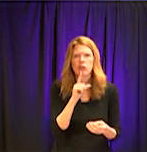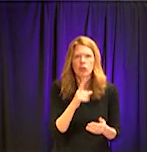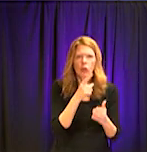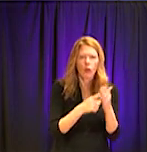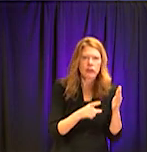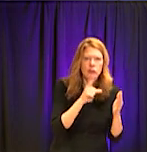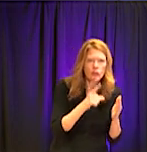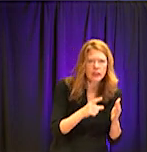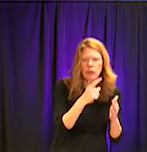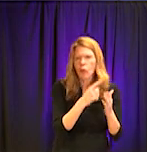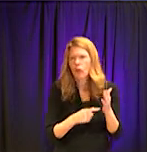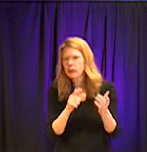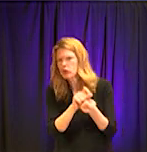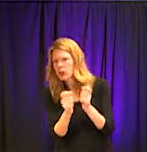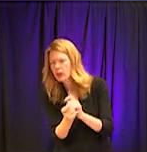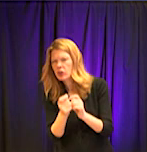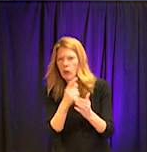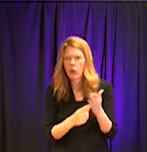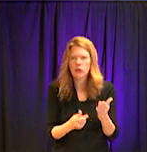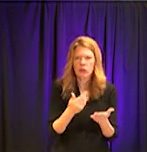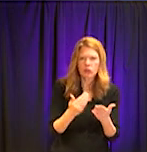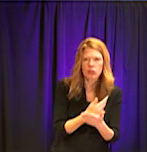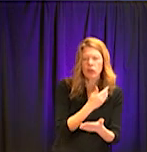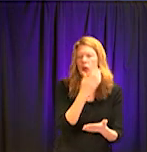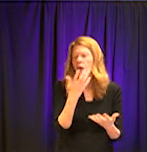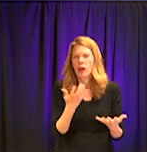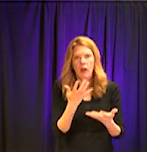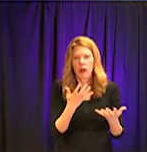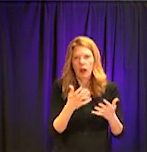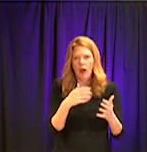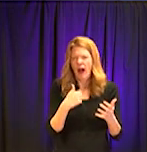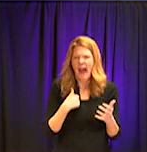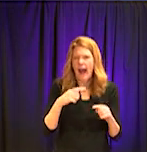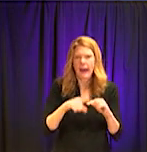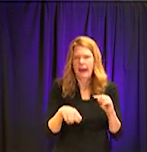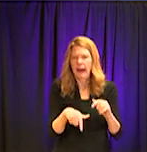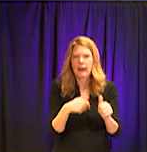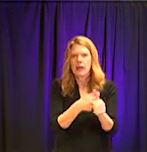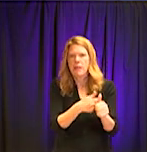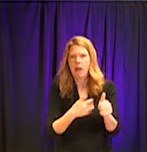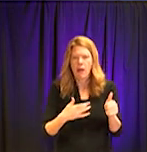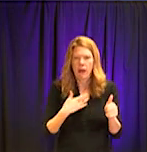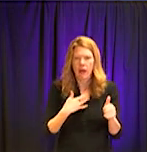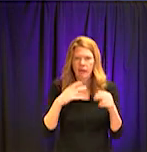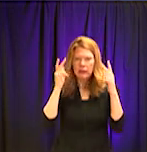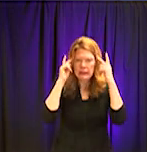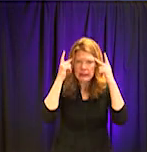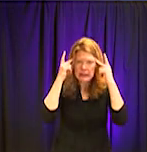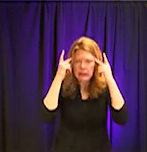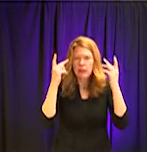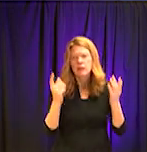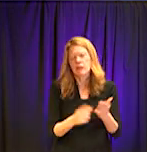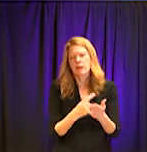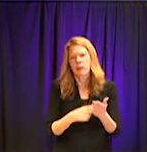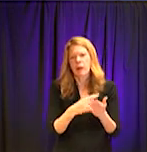changing, it's new, there's more. And it's hard to keep up with. And it really is hard not to panic and not to be fearful. You know,